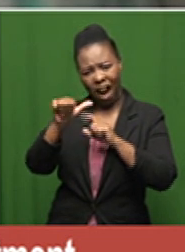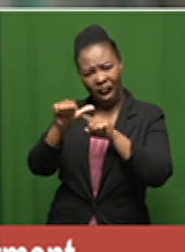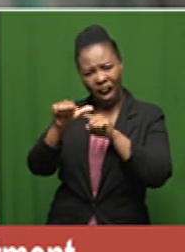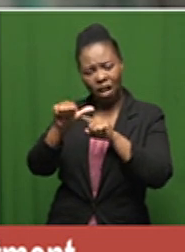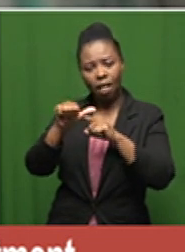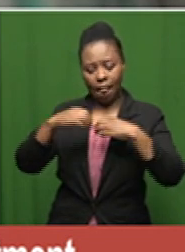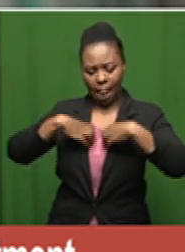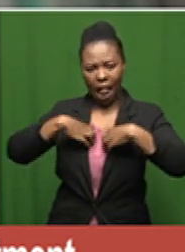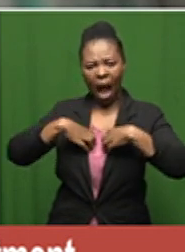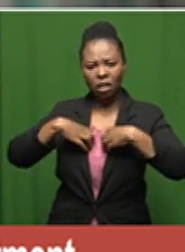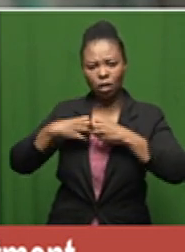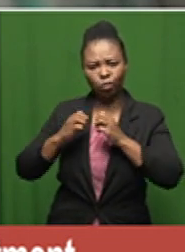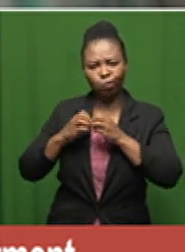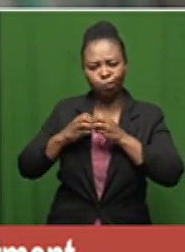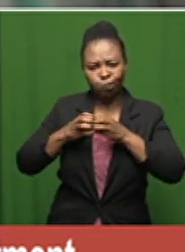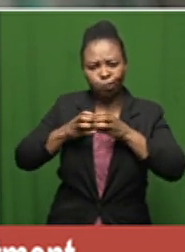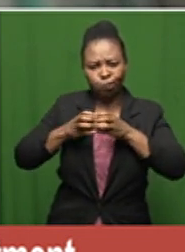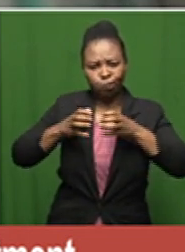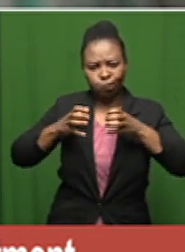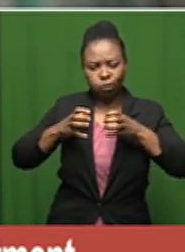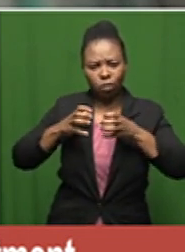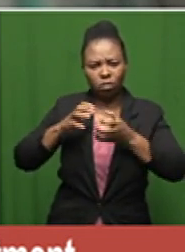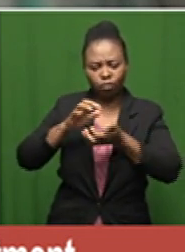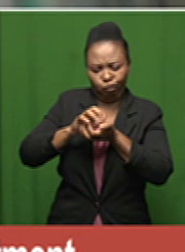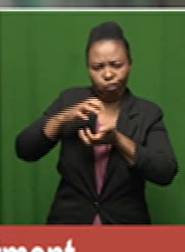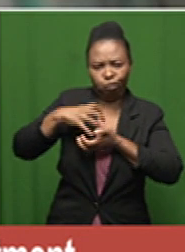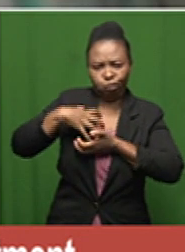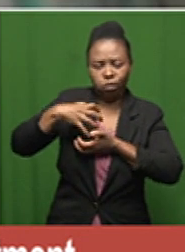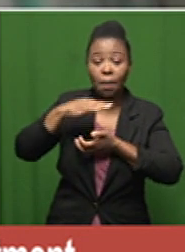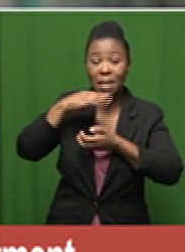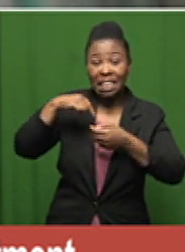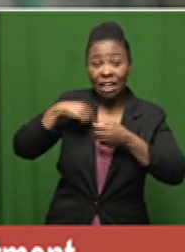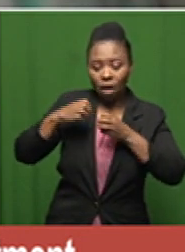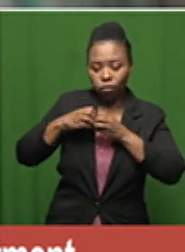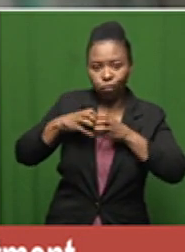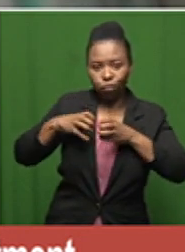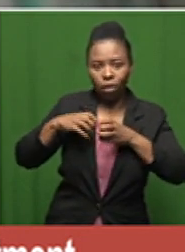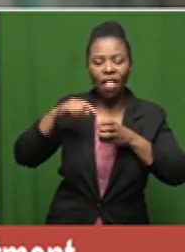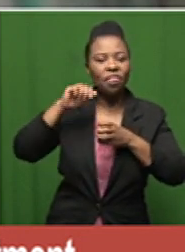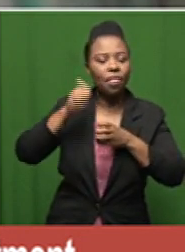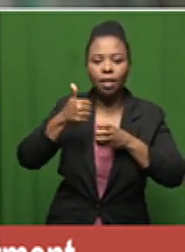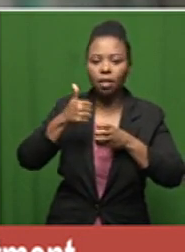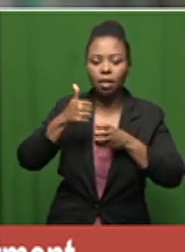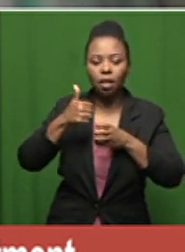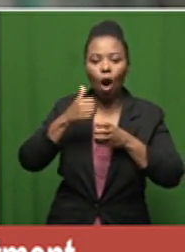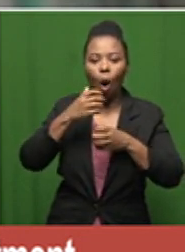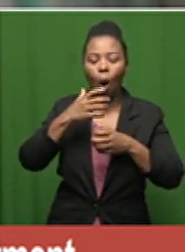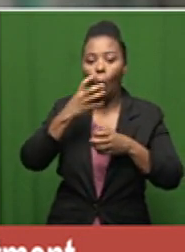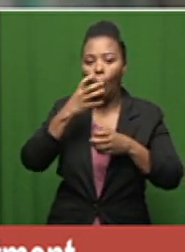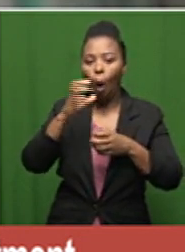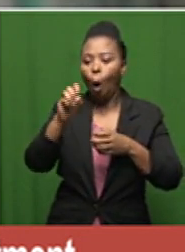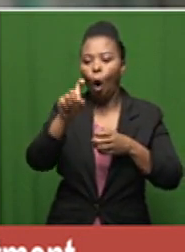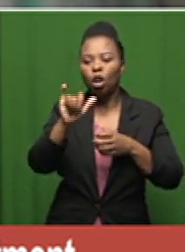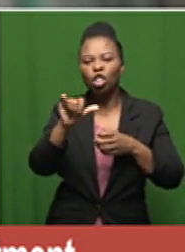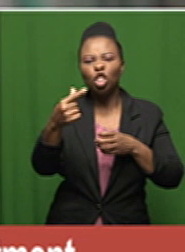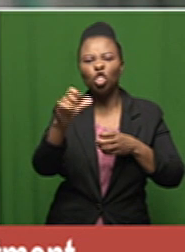inflamed and when they become inflamed they are no longer able to transfer oxygen from the lungs into the blood and then you